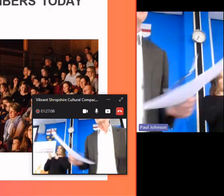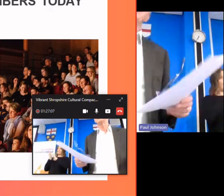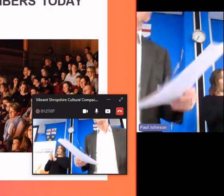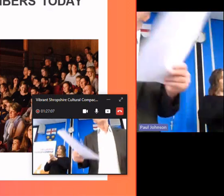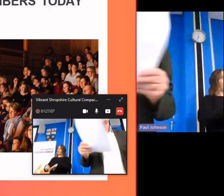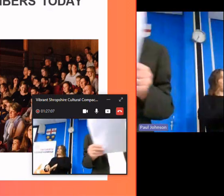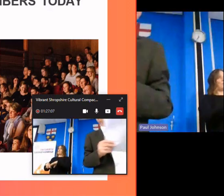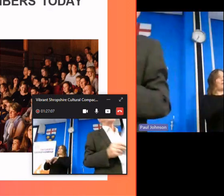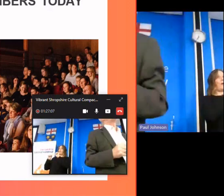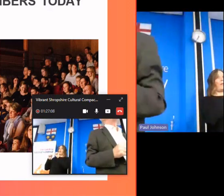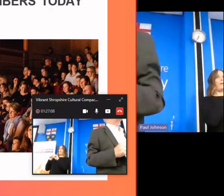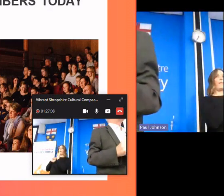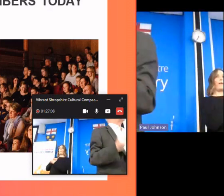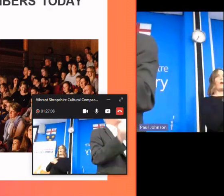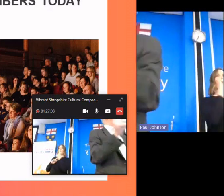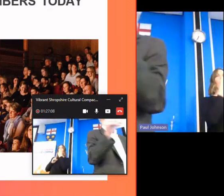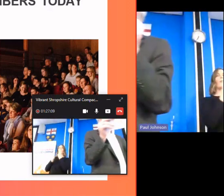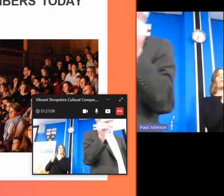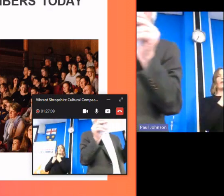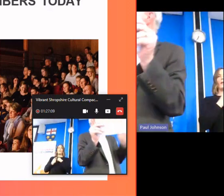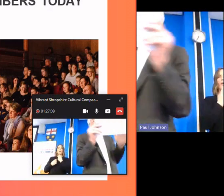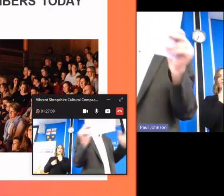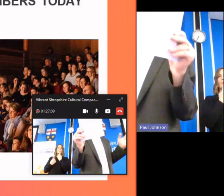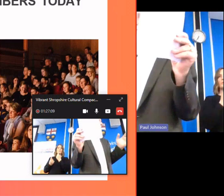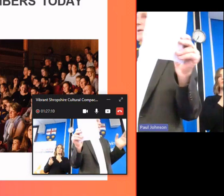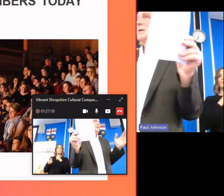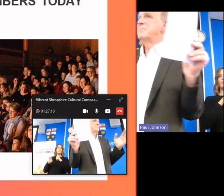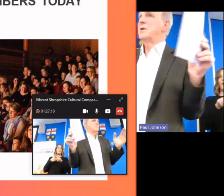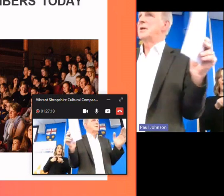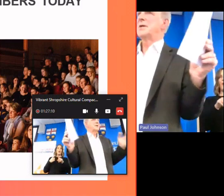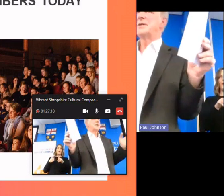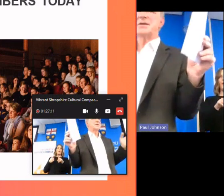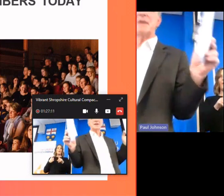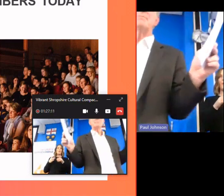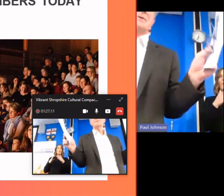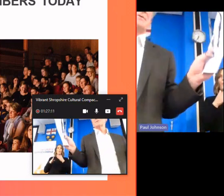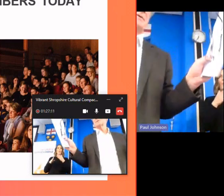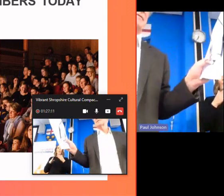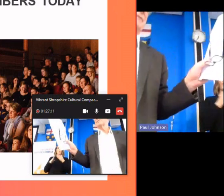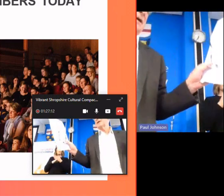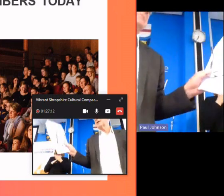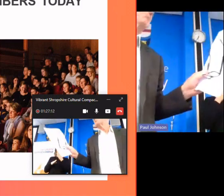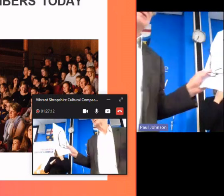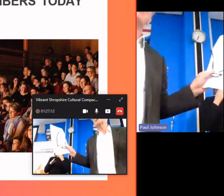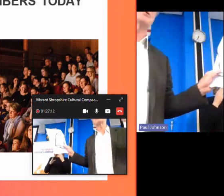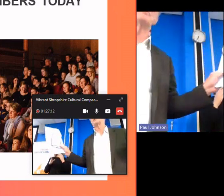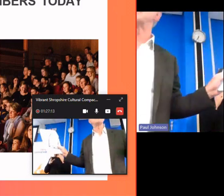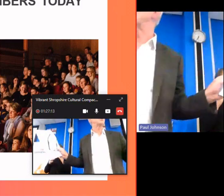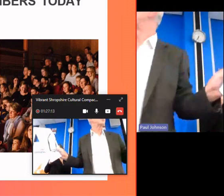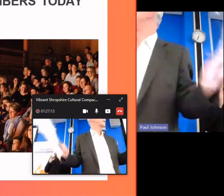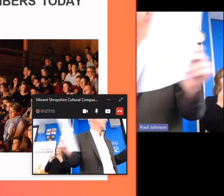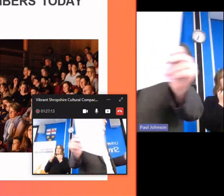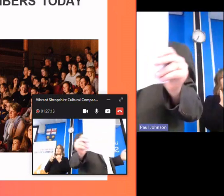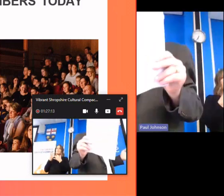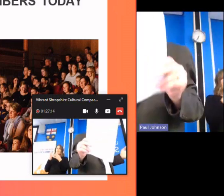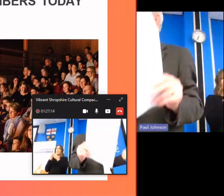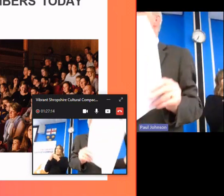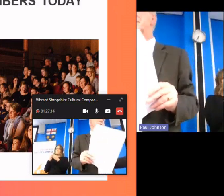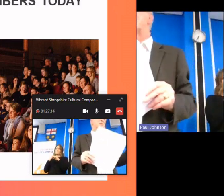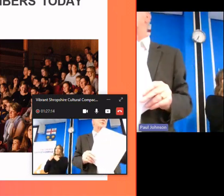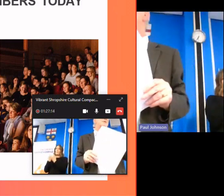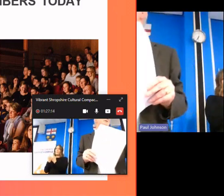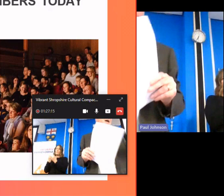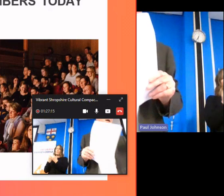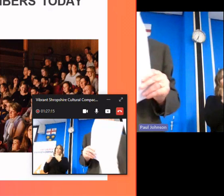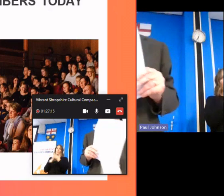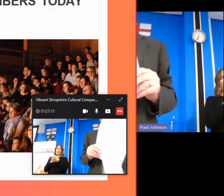out like that one of the things i would say is try to um work in some sort of uh subgroups or working groups